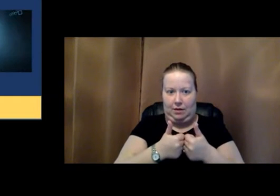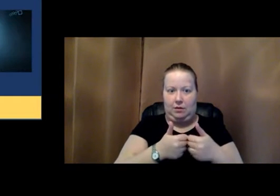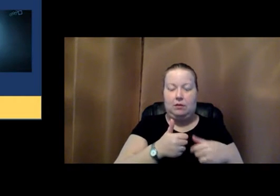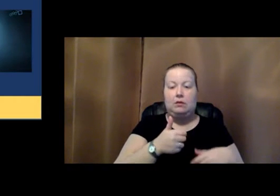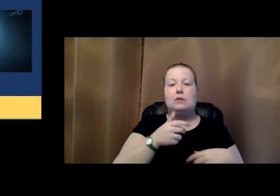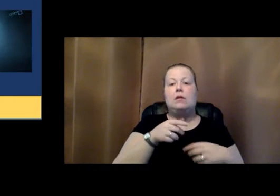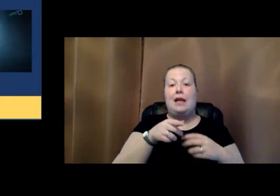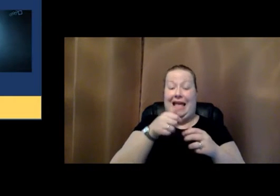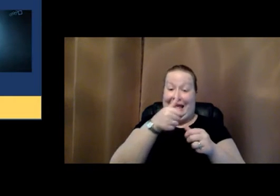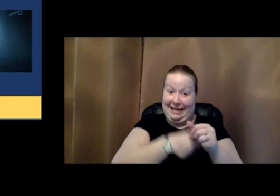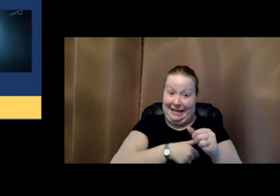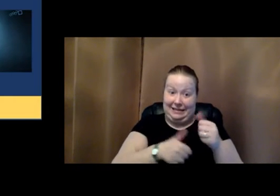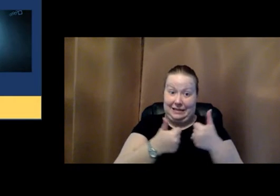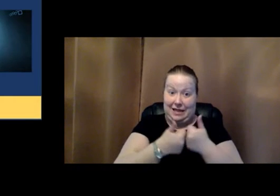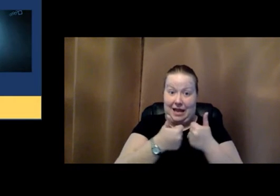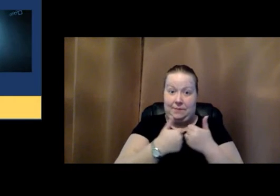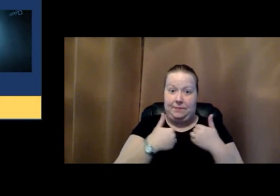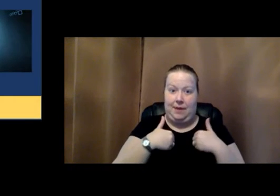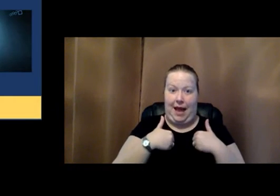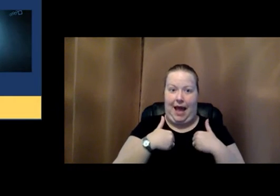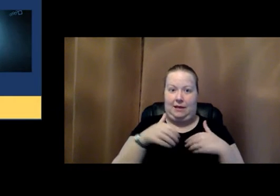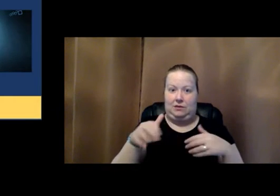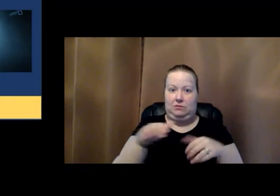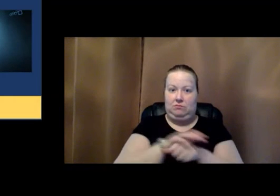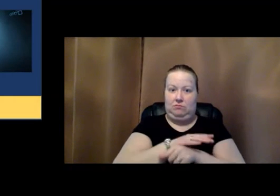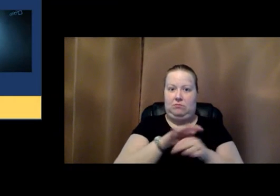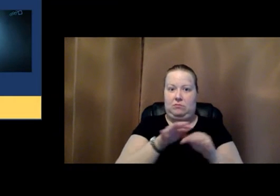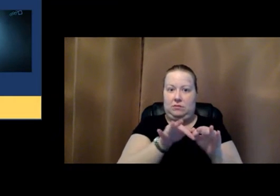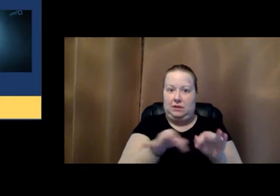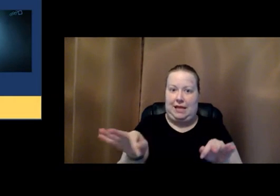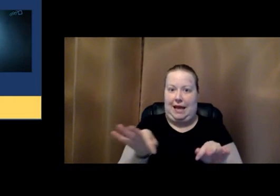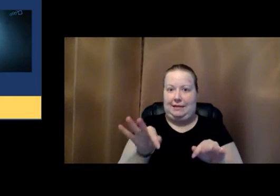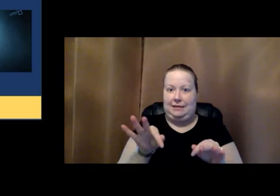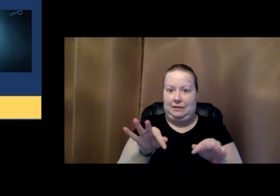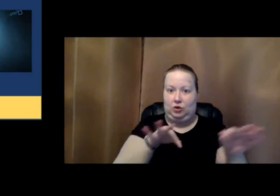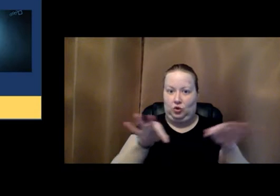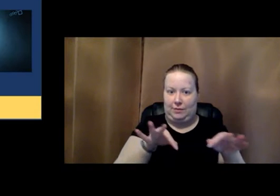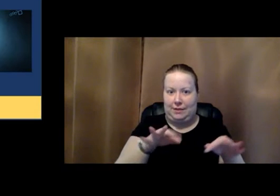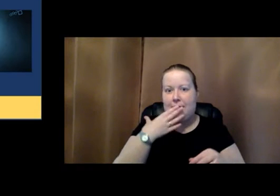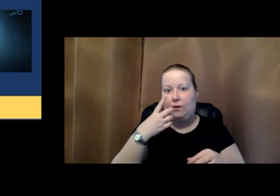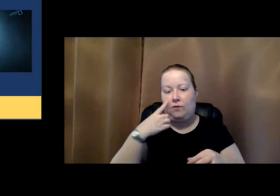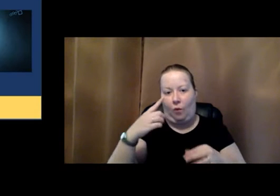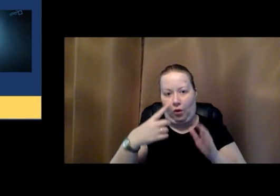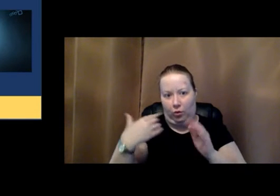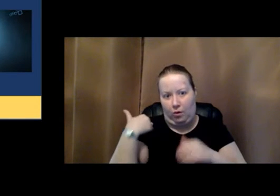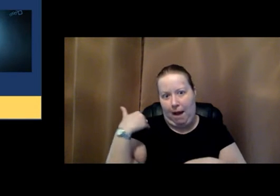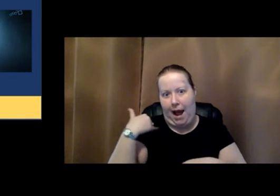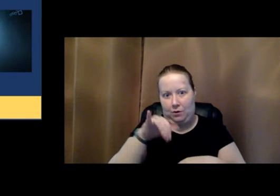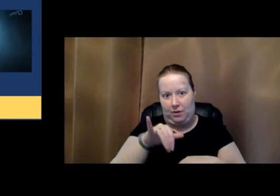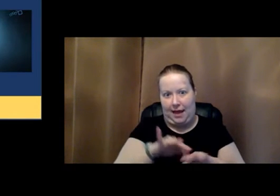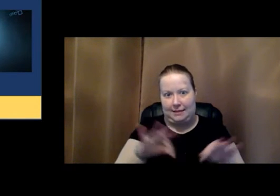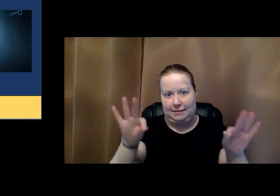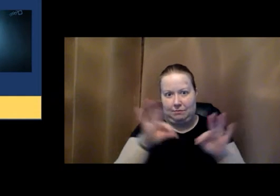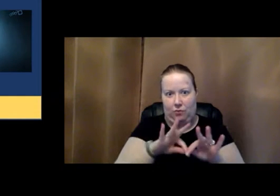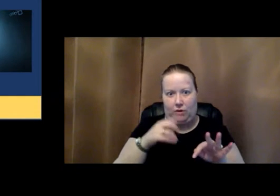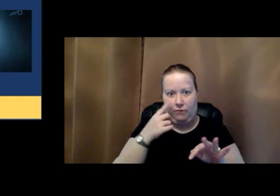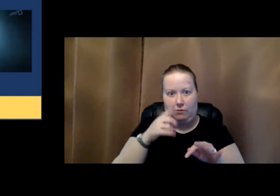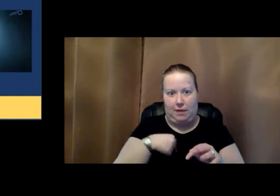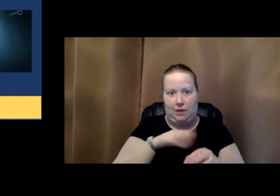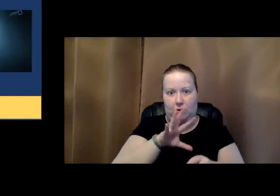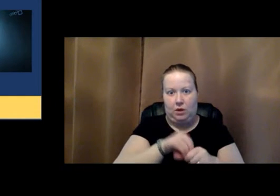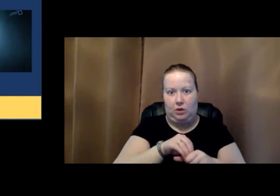And each of the games now has an alt text description. Thank you for the reminders that that was important for me to include.